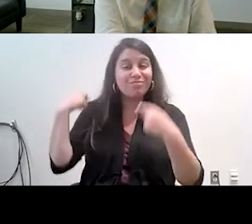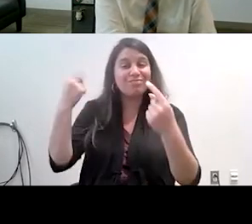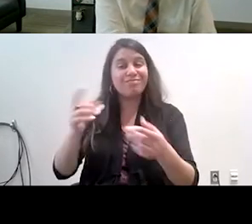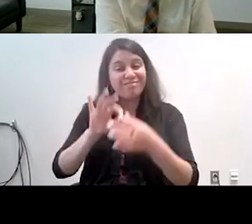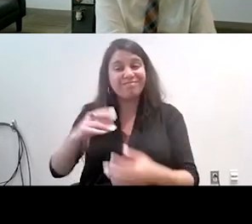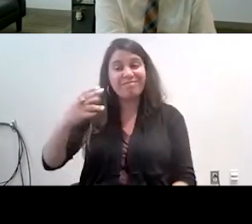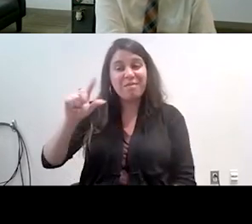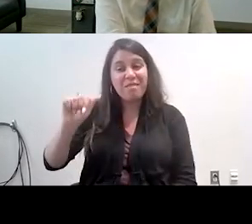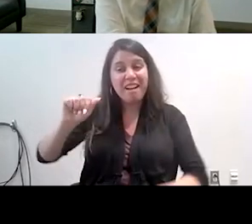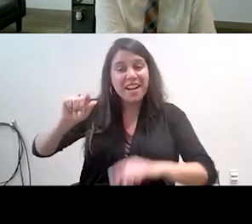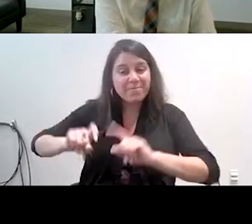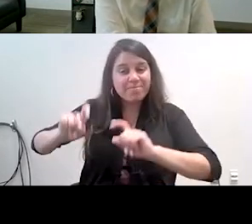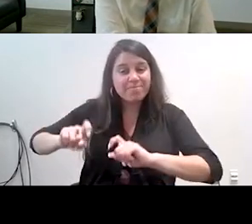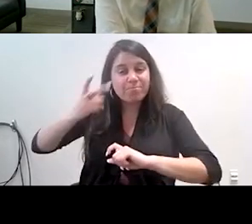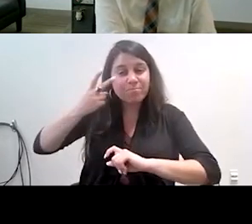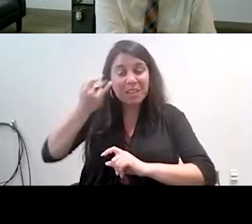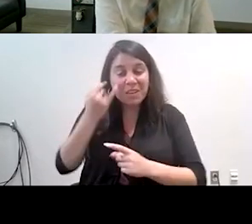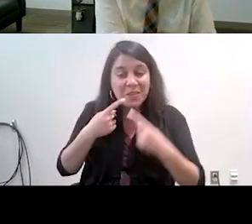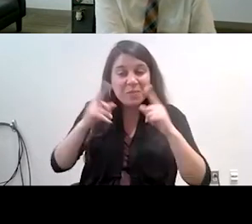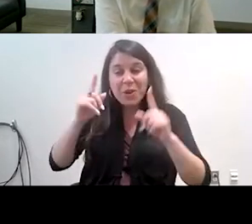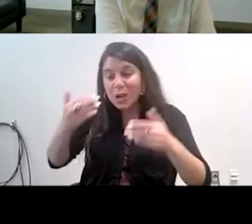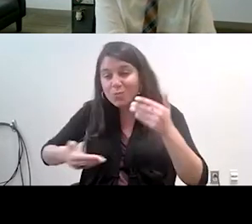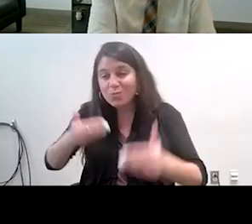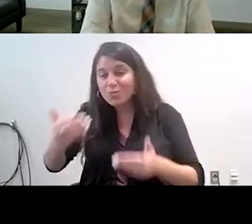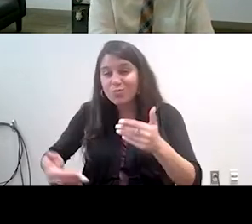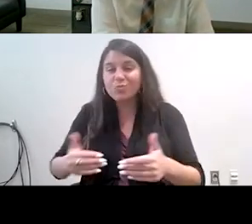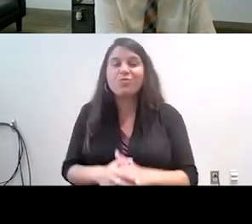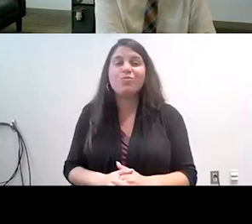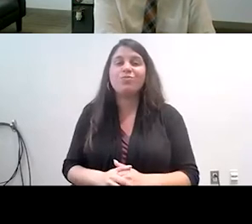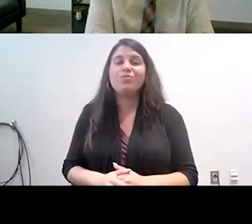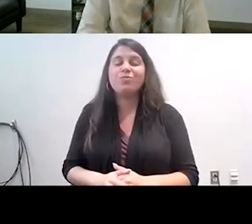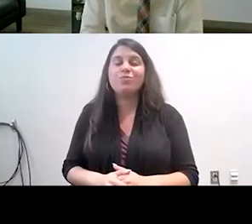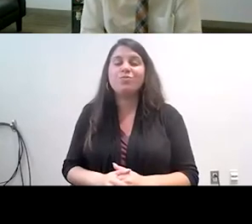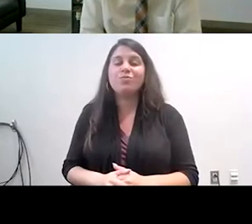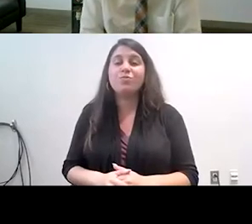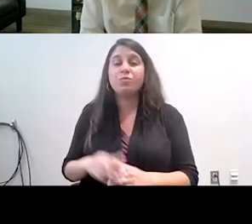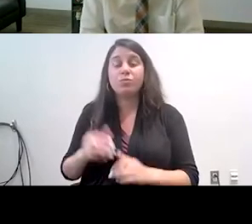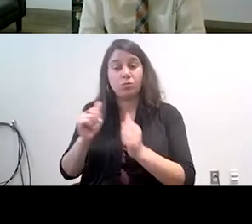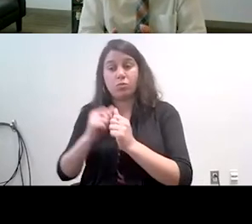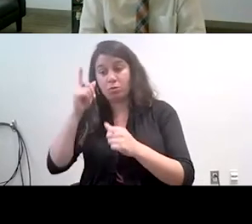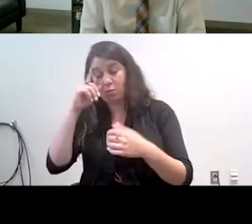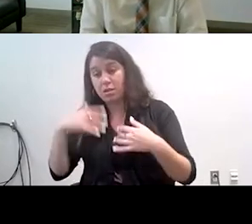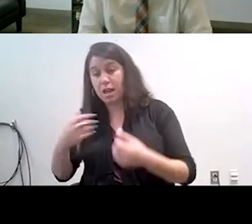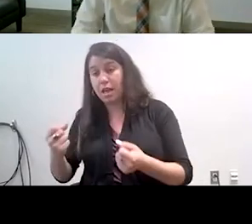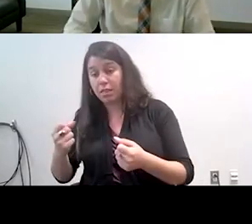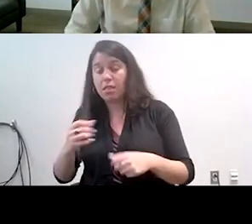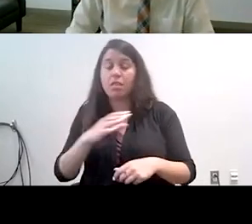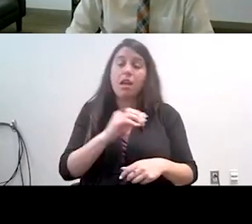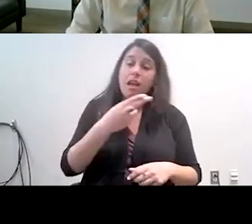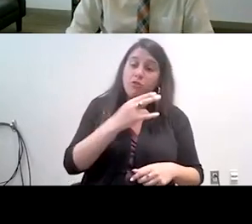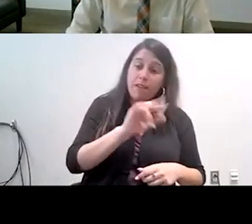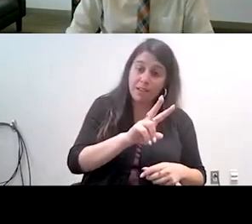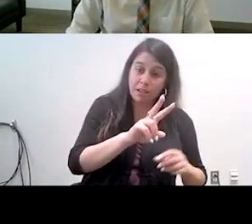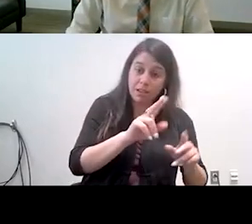pilot testing OLA in a mental health sample and a purely mental health sample and then OLA in an HIV